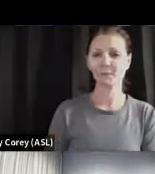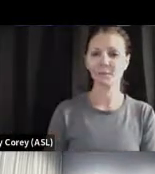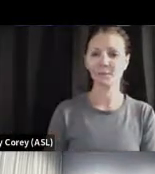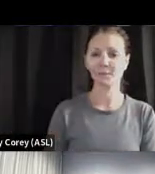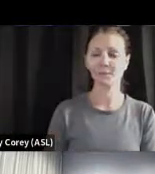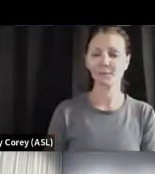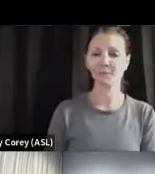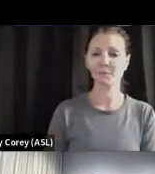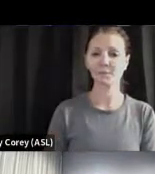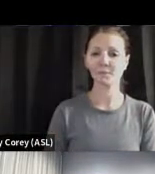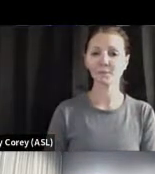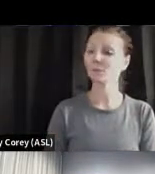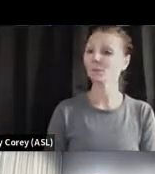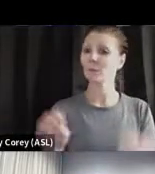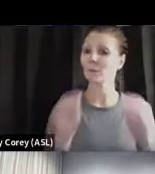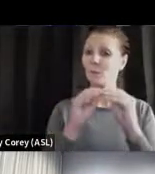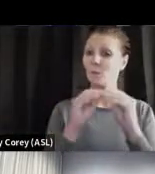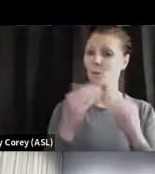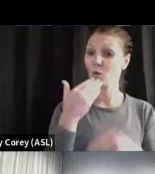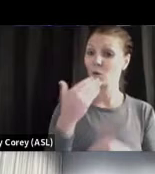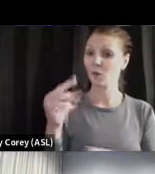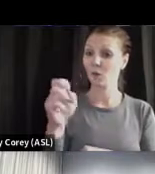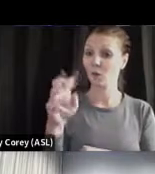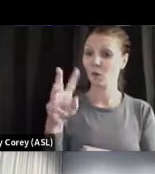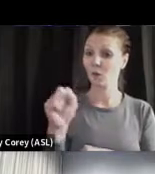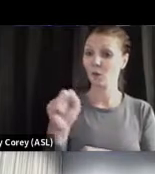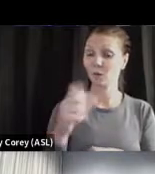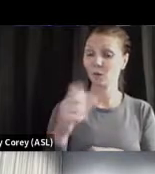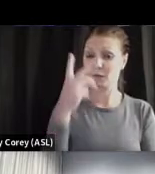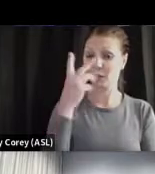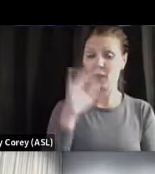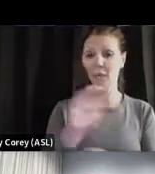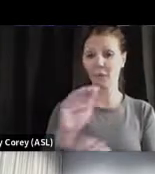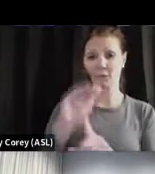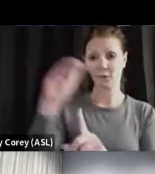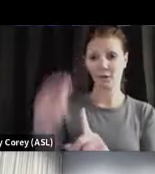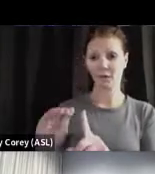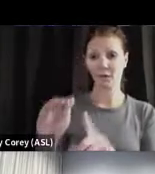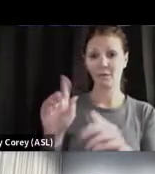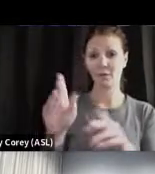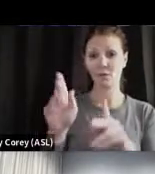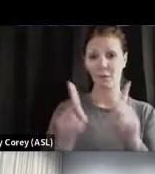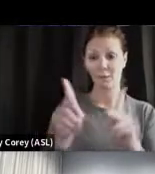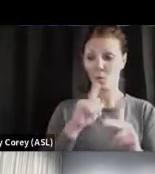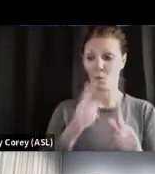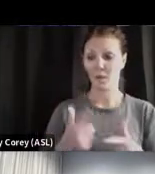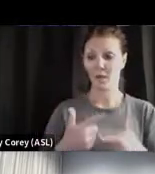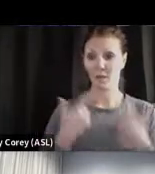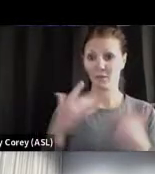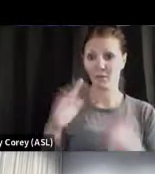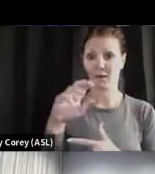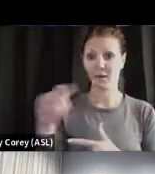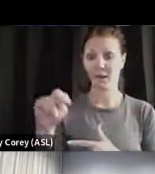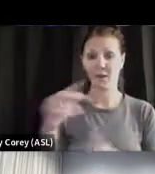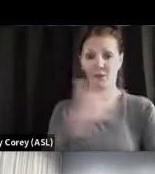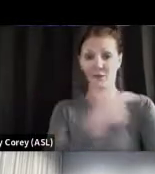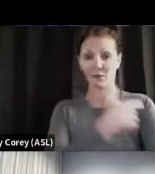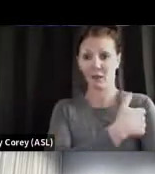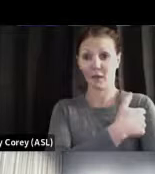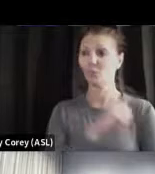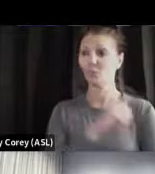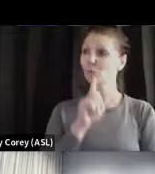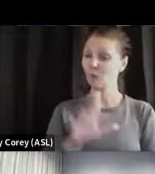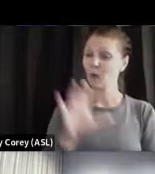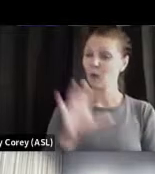Now, some good news. This is the percentage of the population in Connecticut has been vaccinated. Connecticut has done a great job, and that's changing that